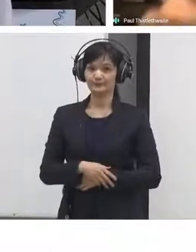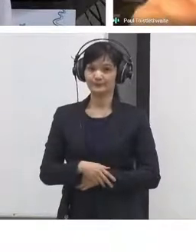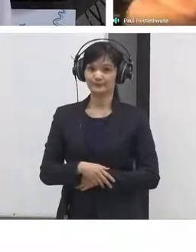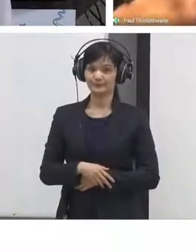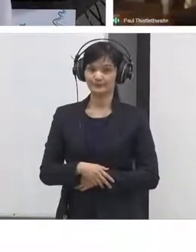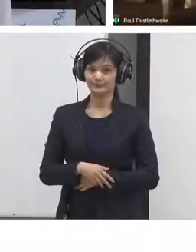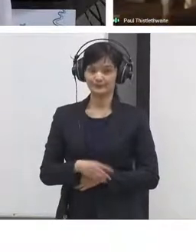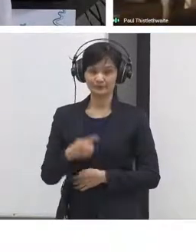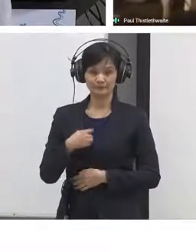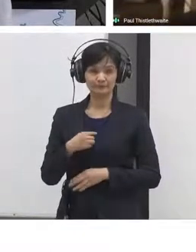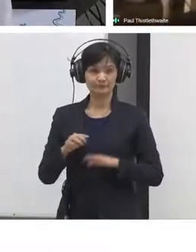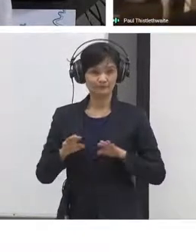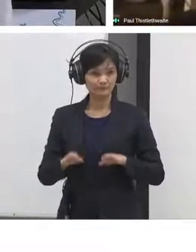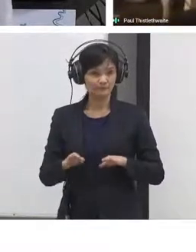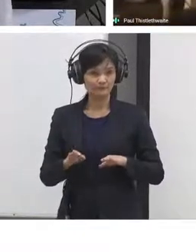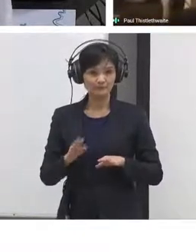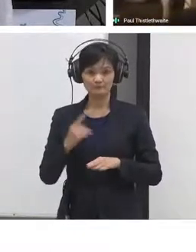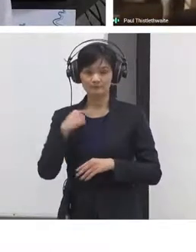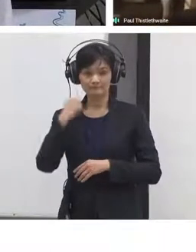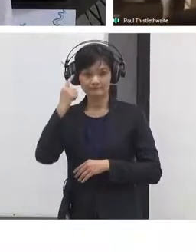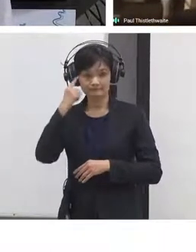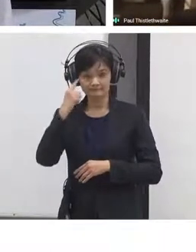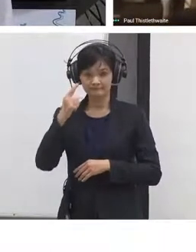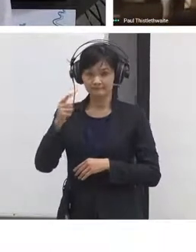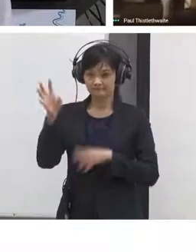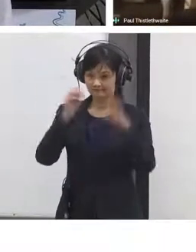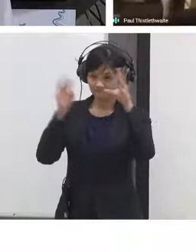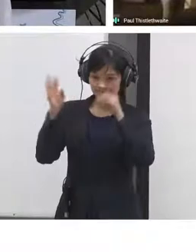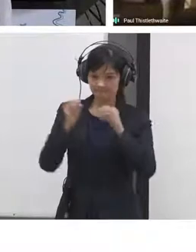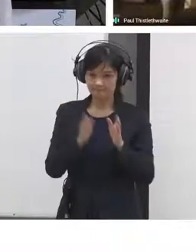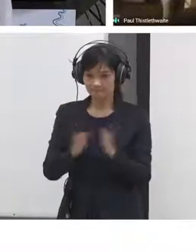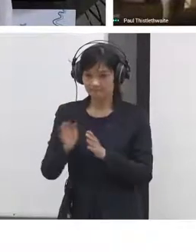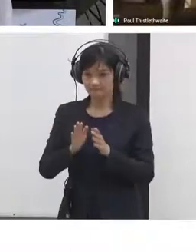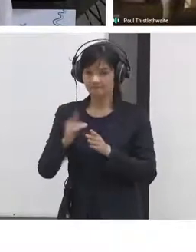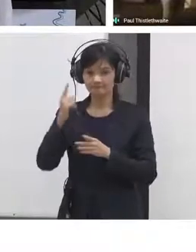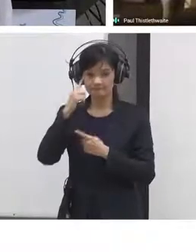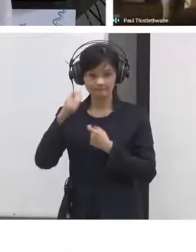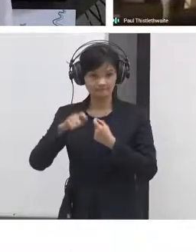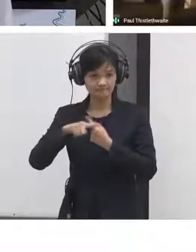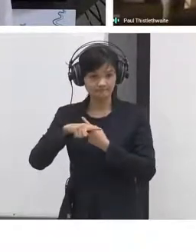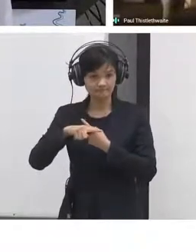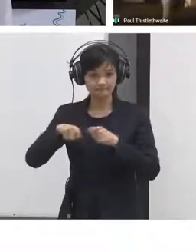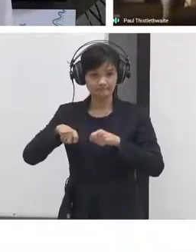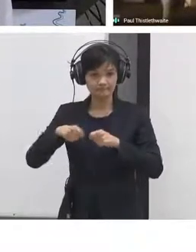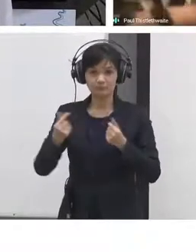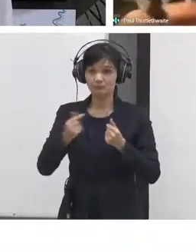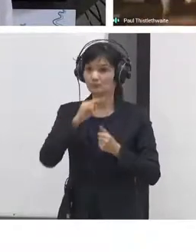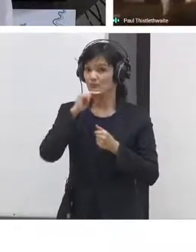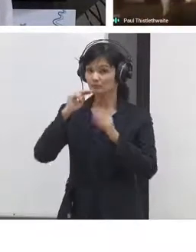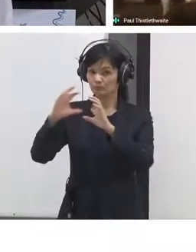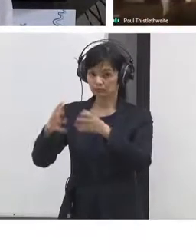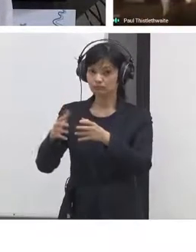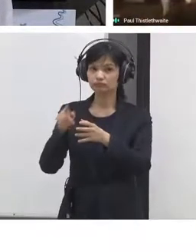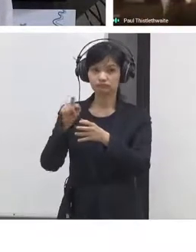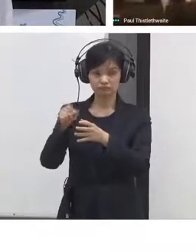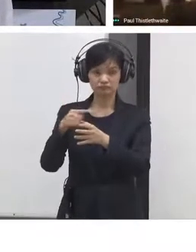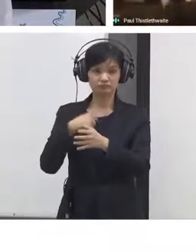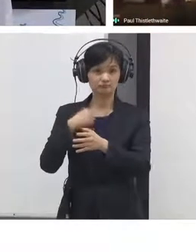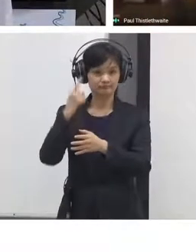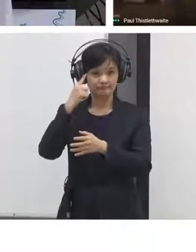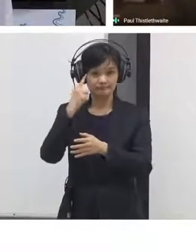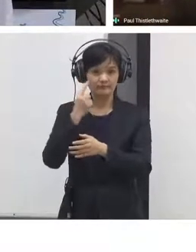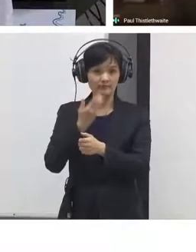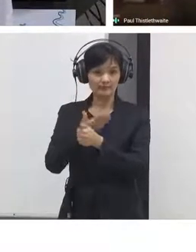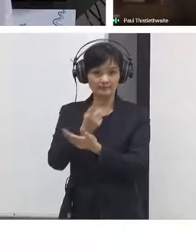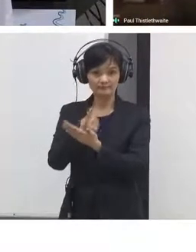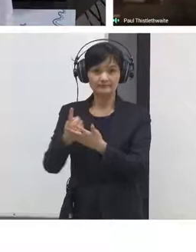so that the different regions certainly within the UK feel that they're having a say and they're being represented in